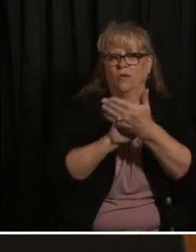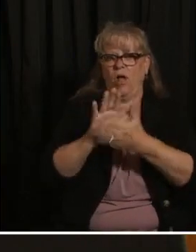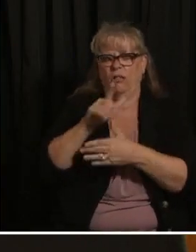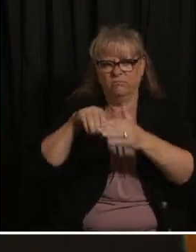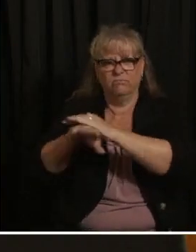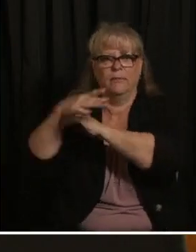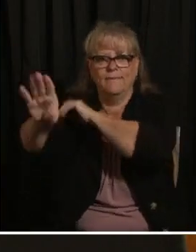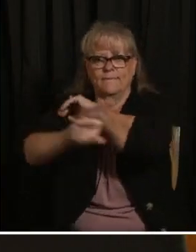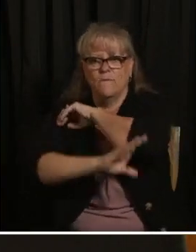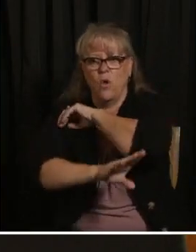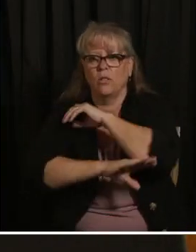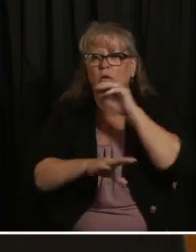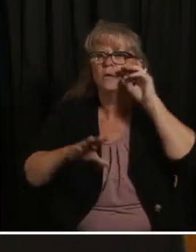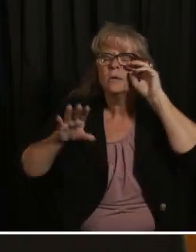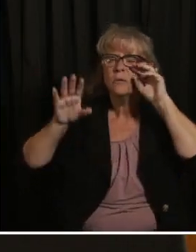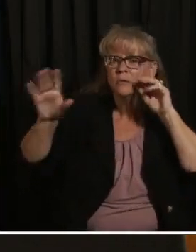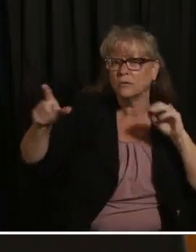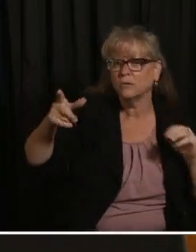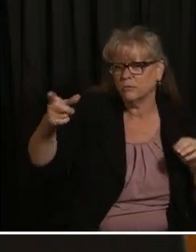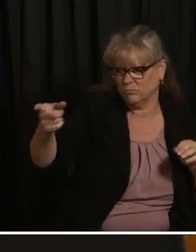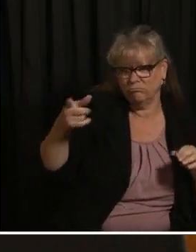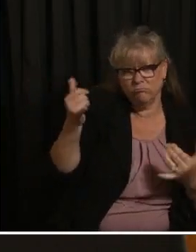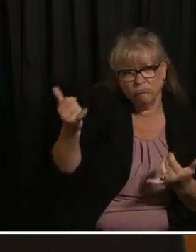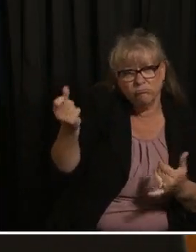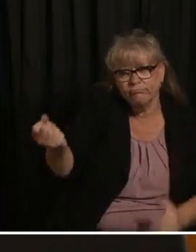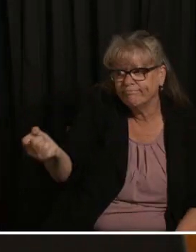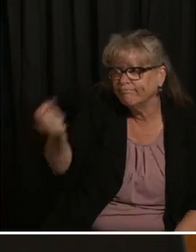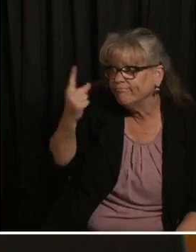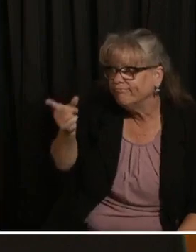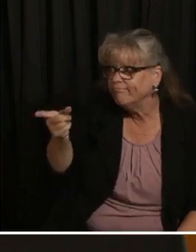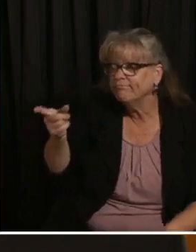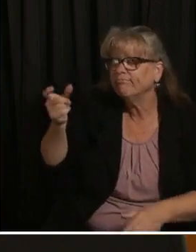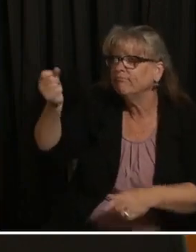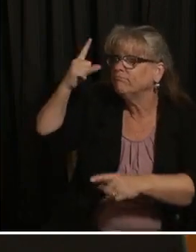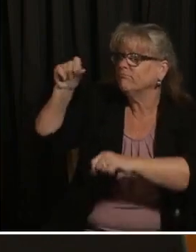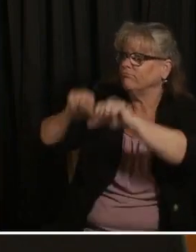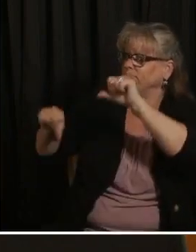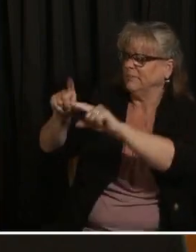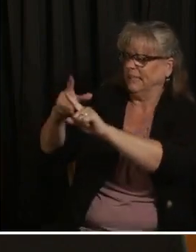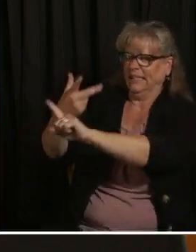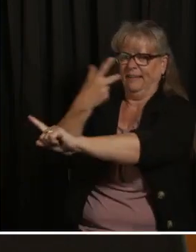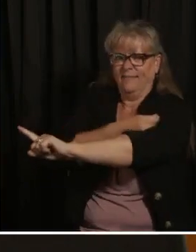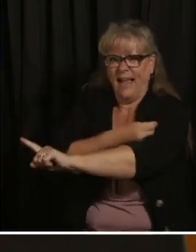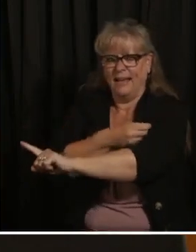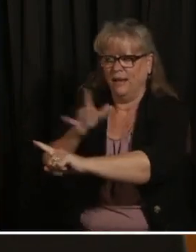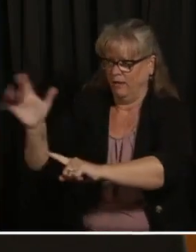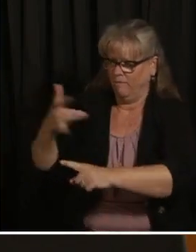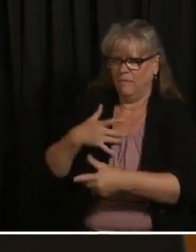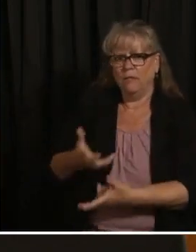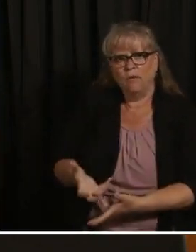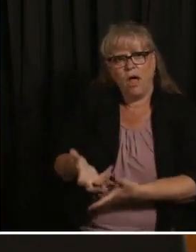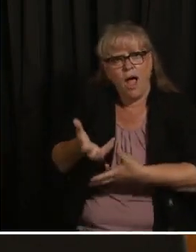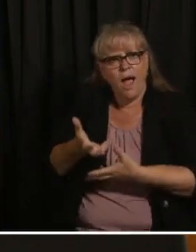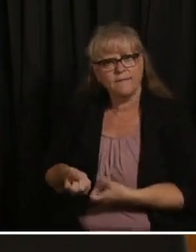and being interested in the science help you feel more confident and how will this scholarship help you reach your goals